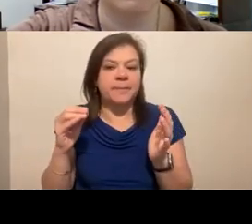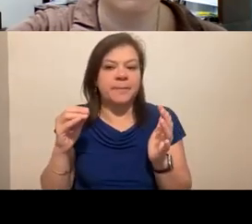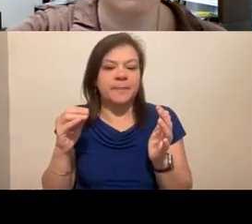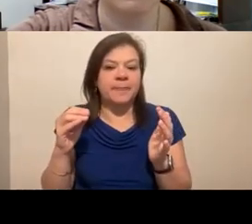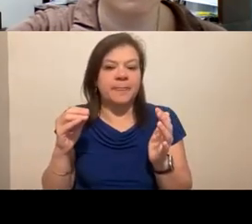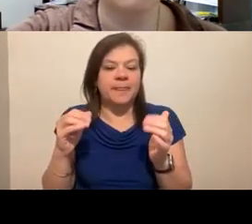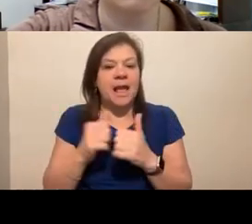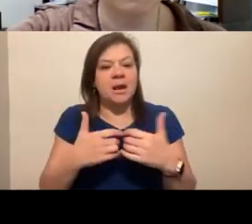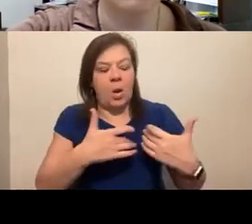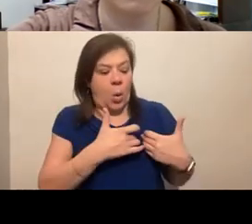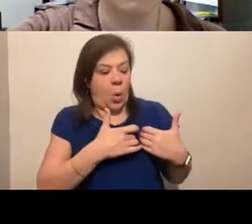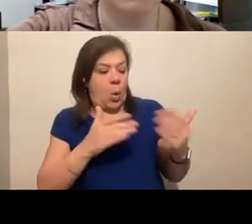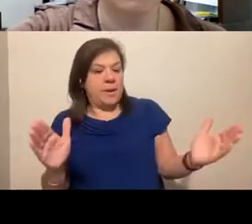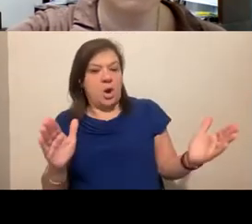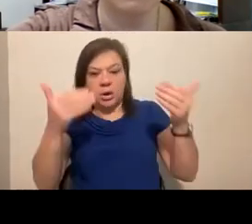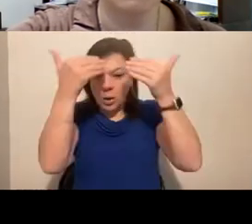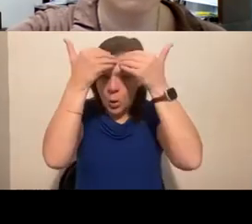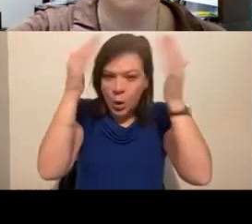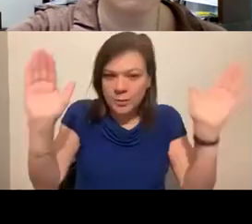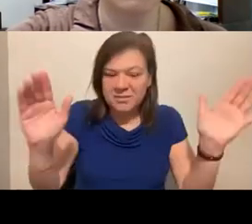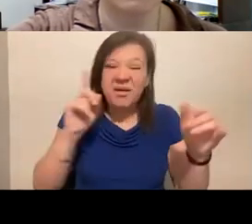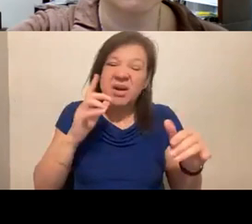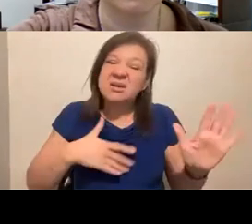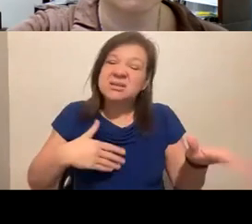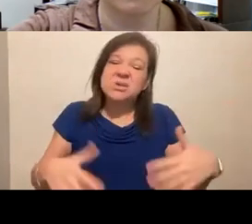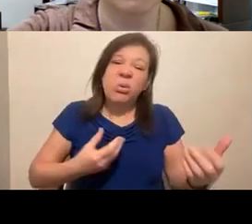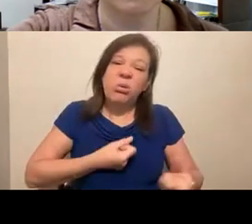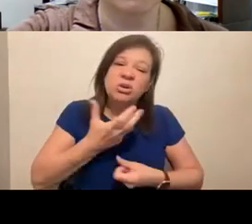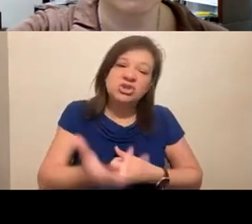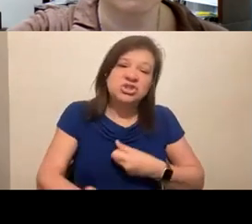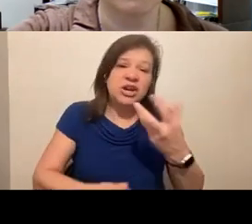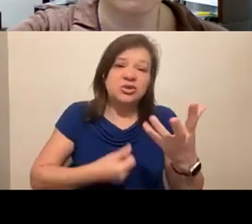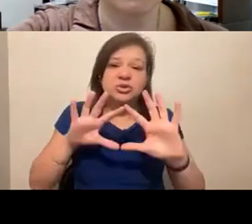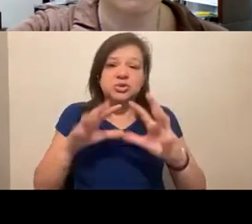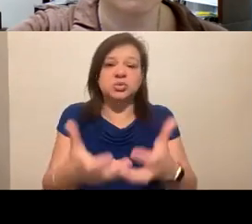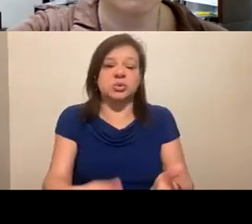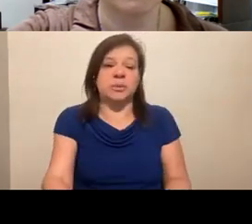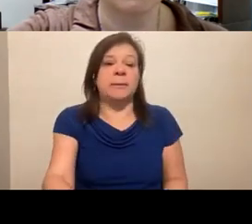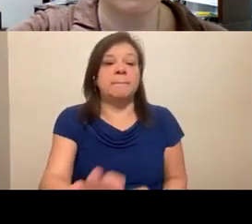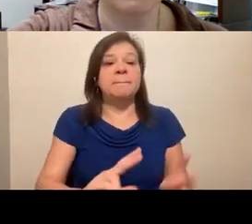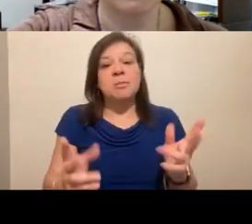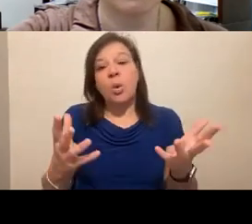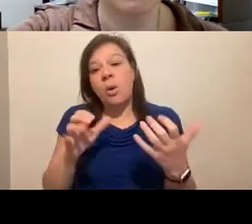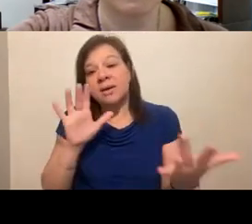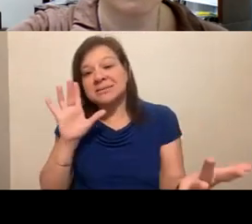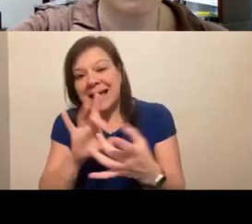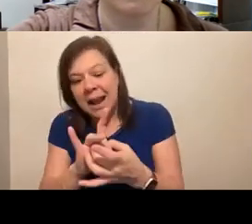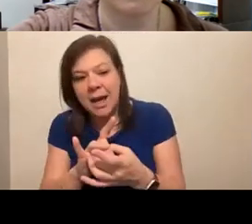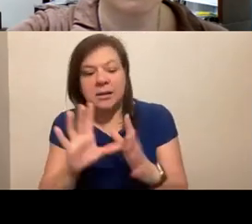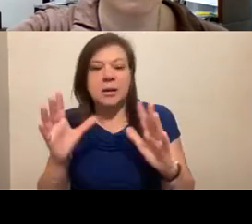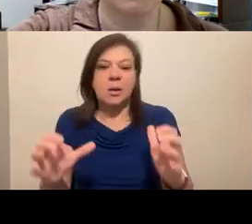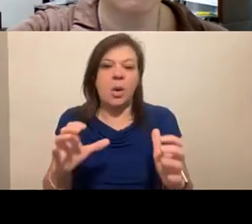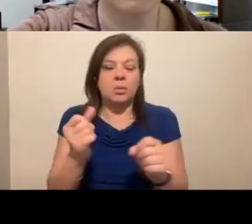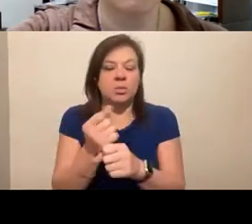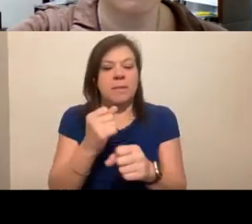that open heart, because it is a generous crowd. People want to connect and want to make our, our work